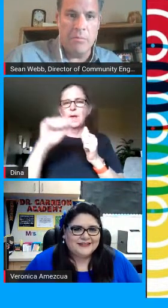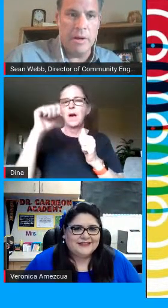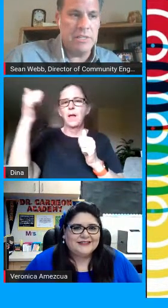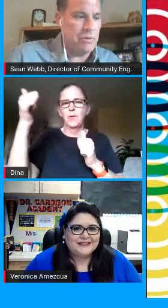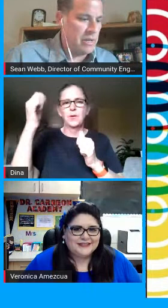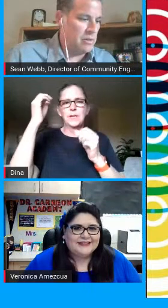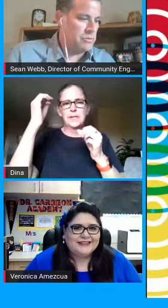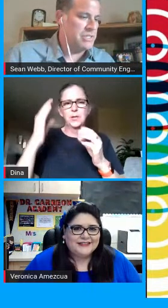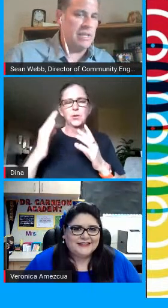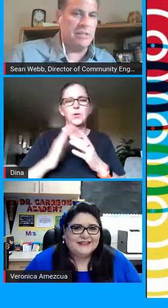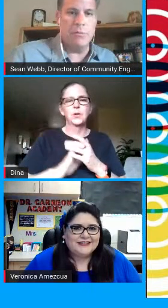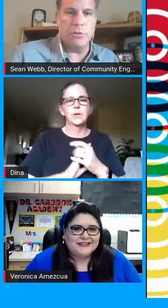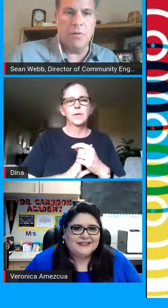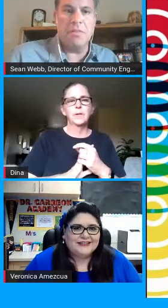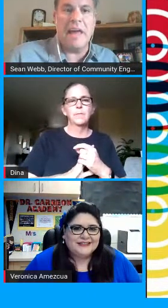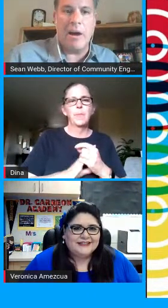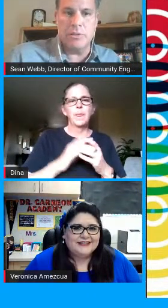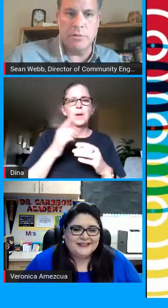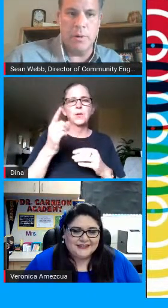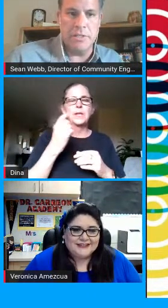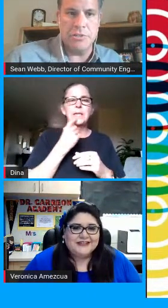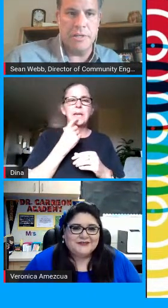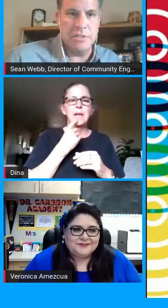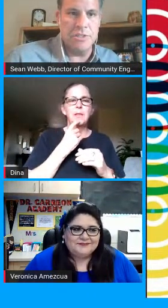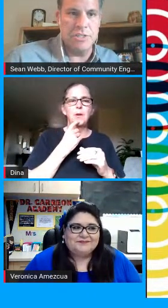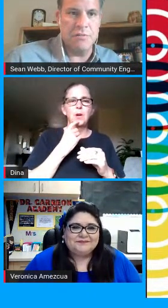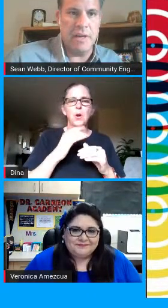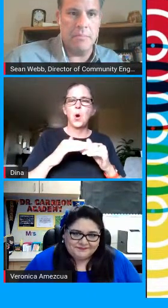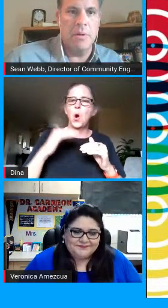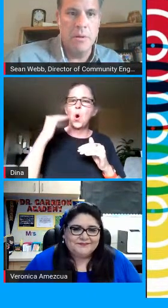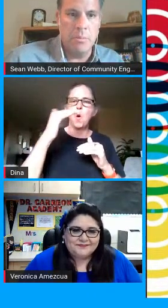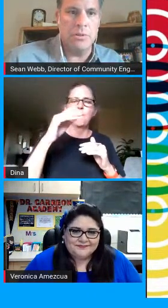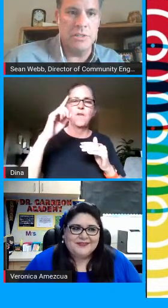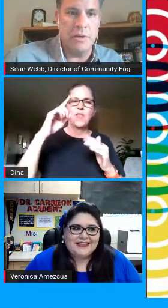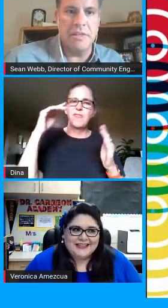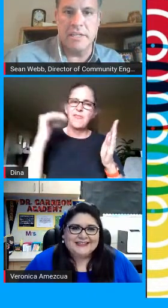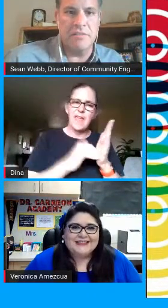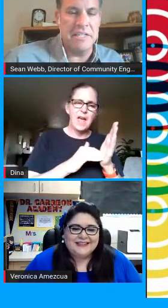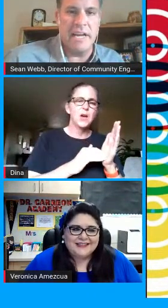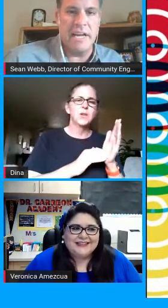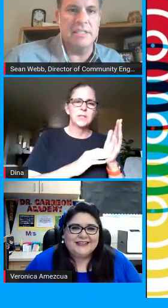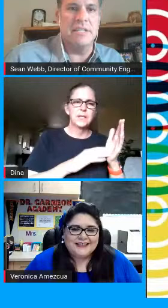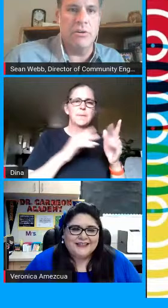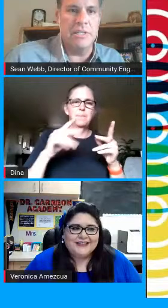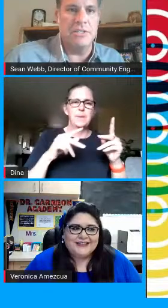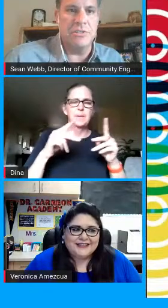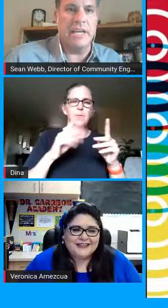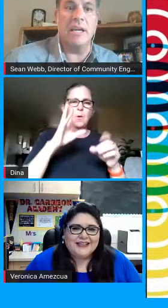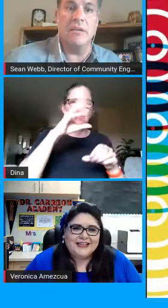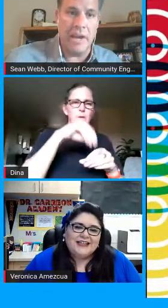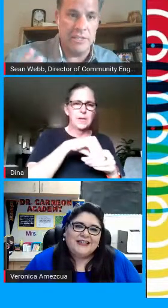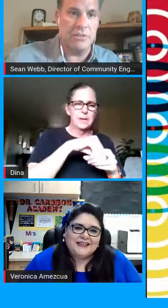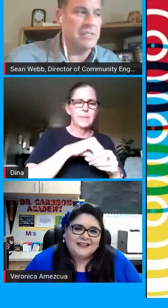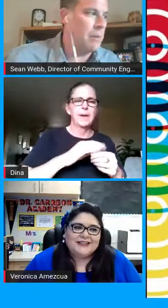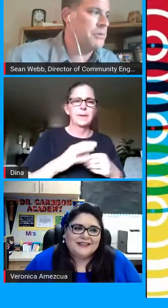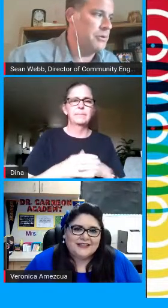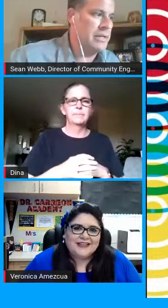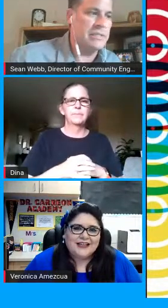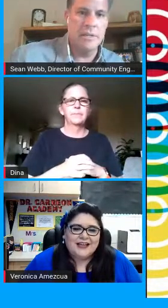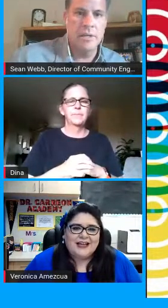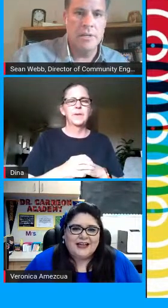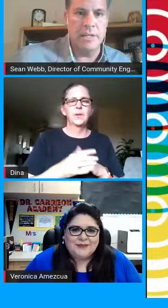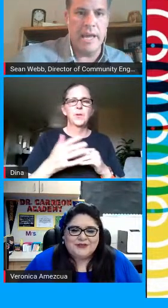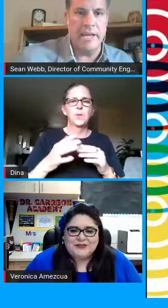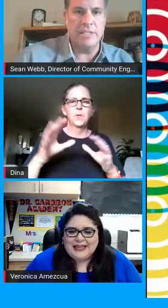with the i ready training alone she said there was over a thousand registrations just for that portion so i think it's fantastic to see our teachers taking advantage of these